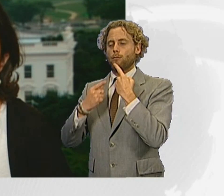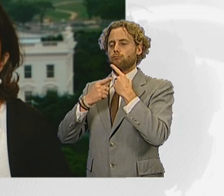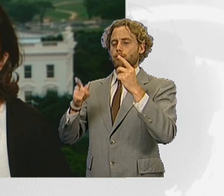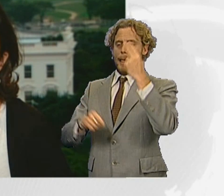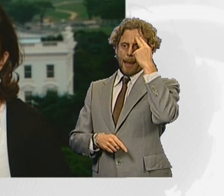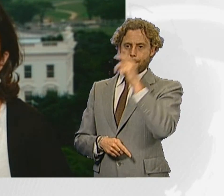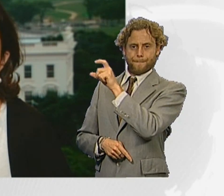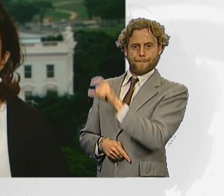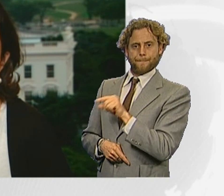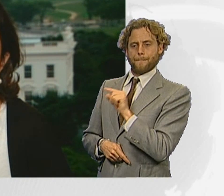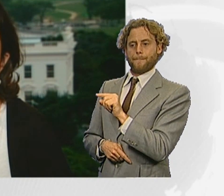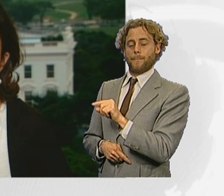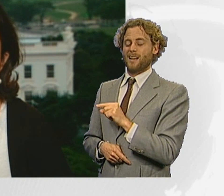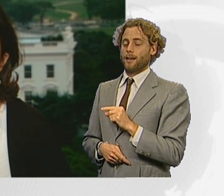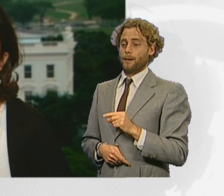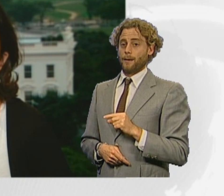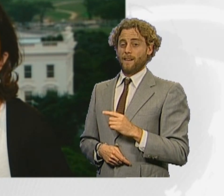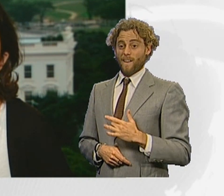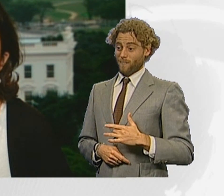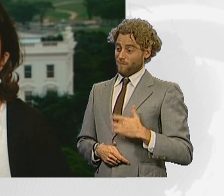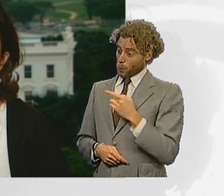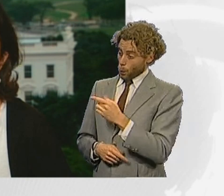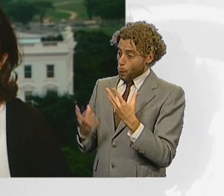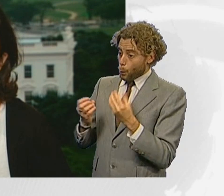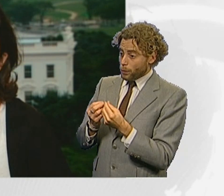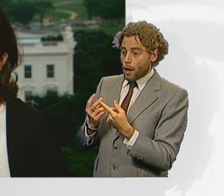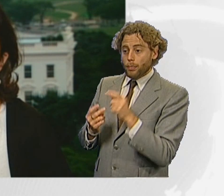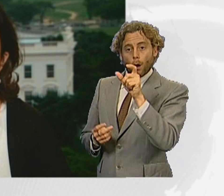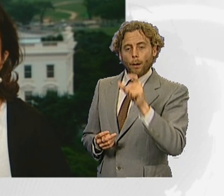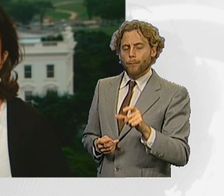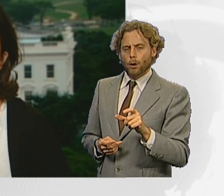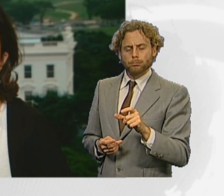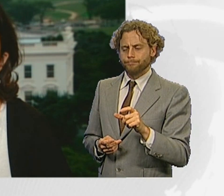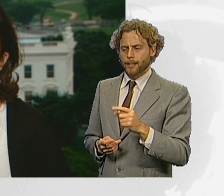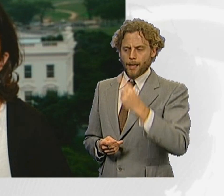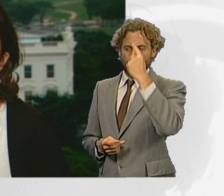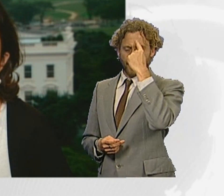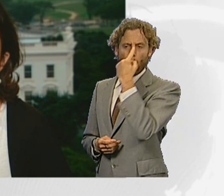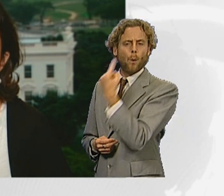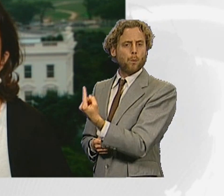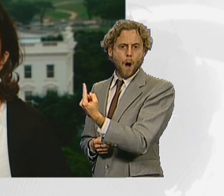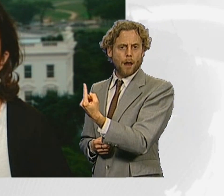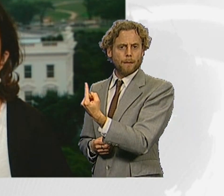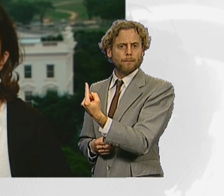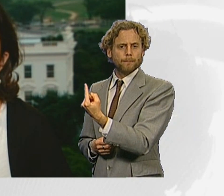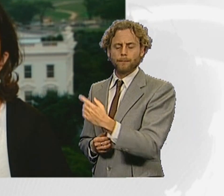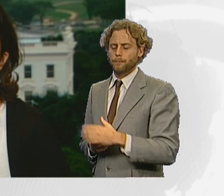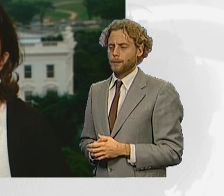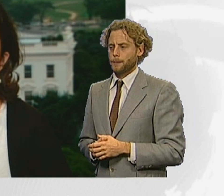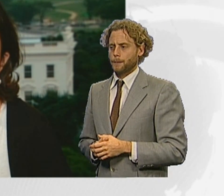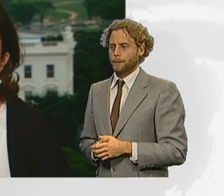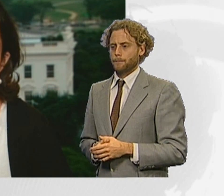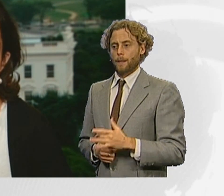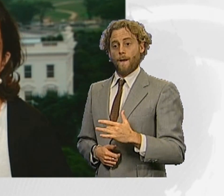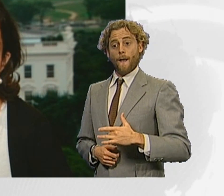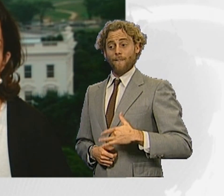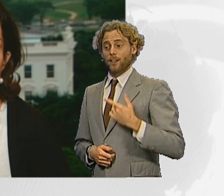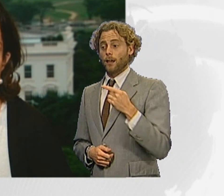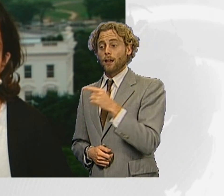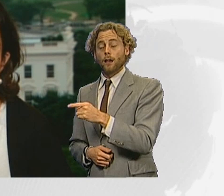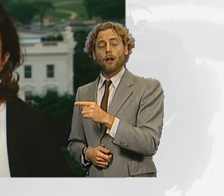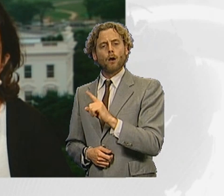they believe that he acted alone, but they are still investigating. And crucially, they say that they believe this is not connected to